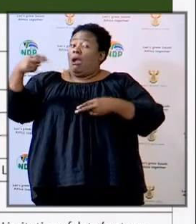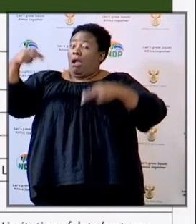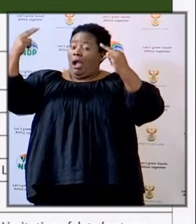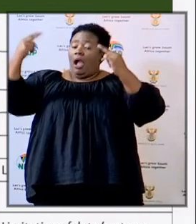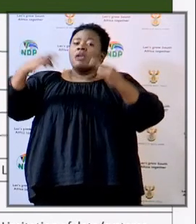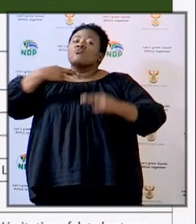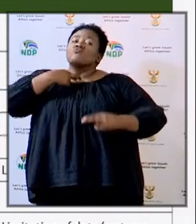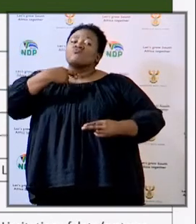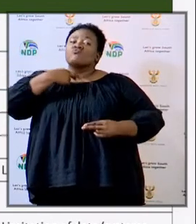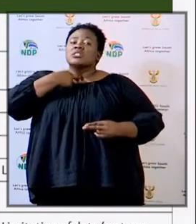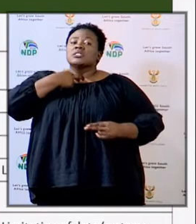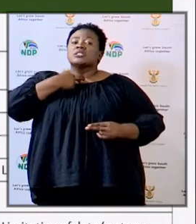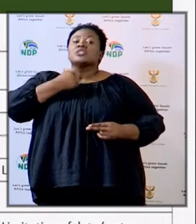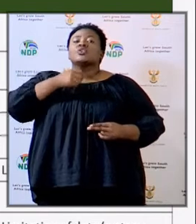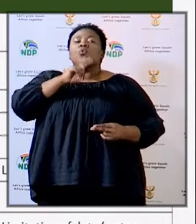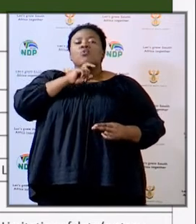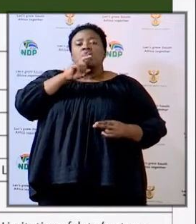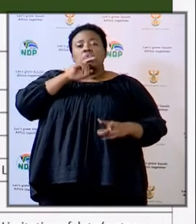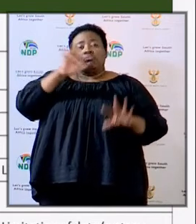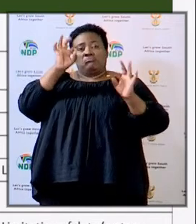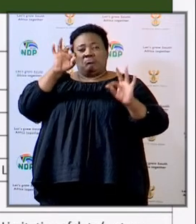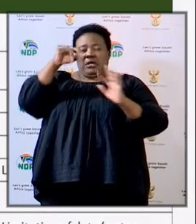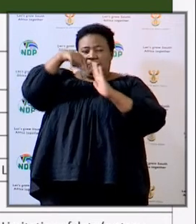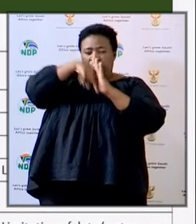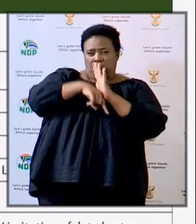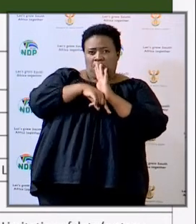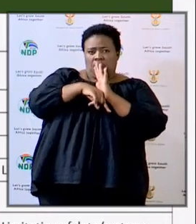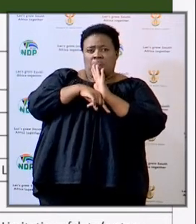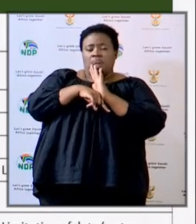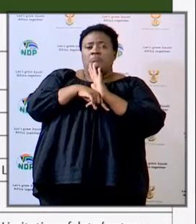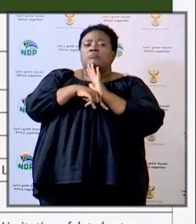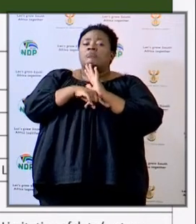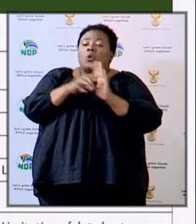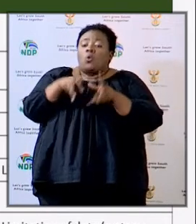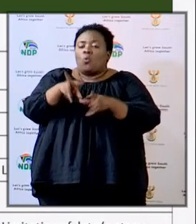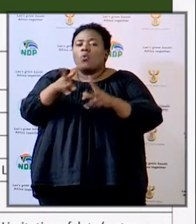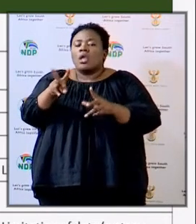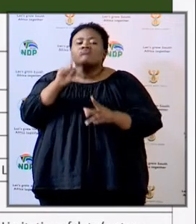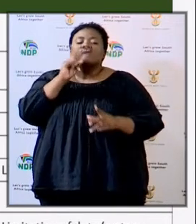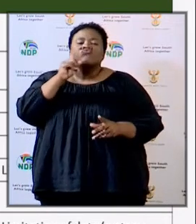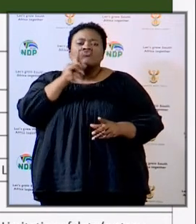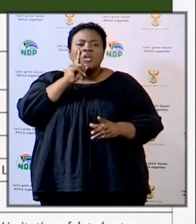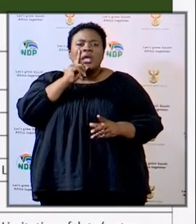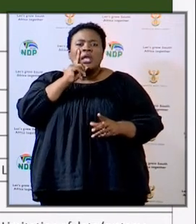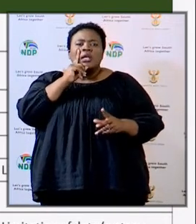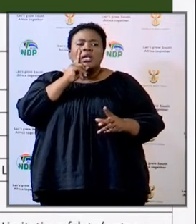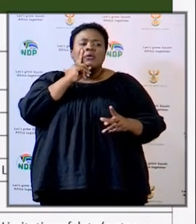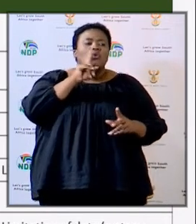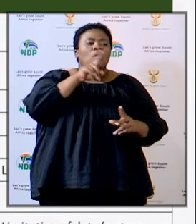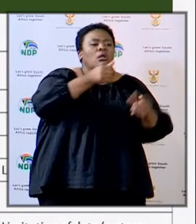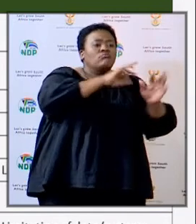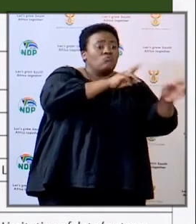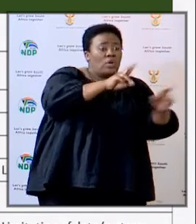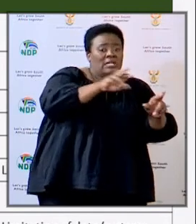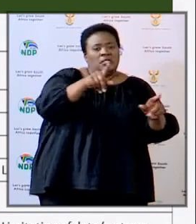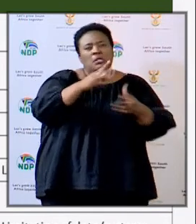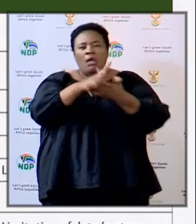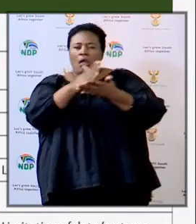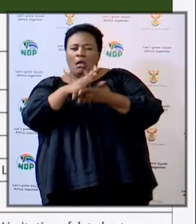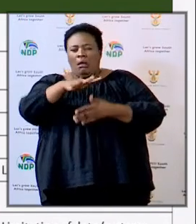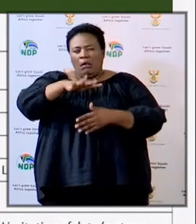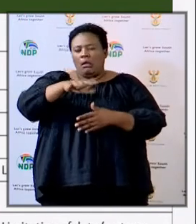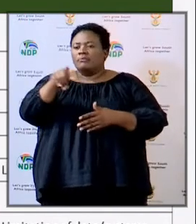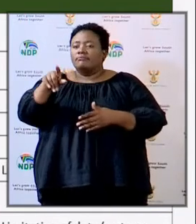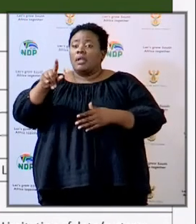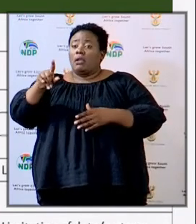category. And we used a very stringent methodology to calculate exactly the percentages of readiness.